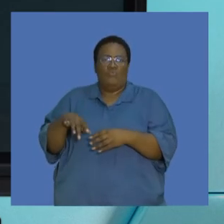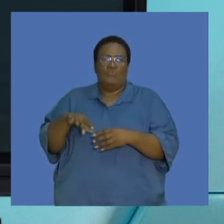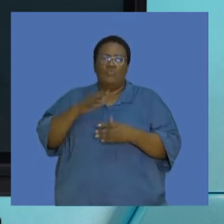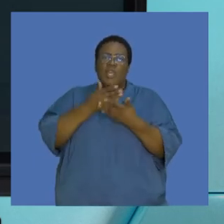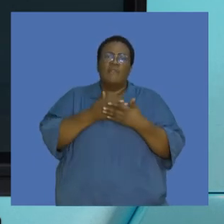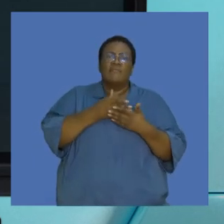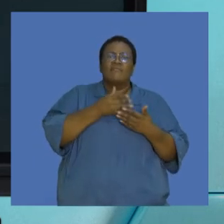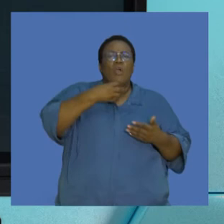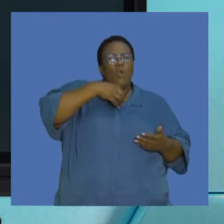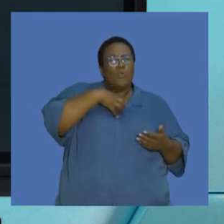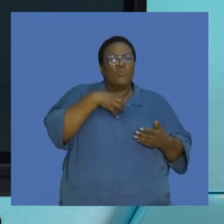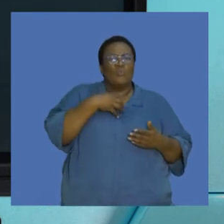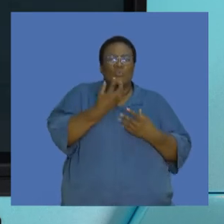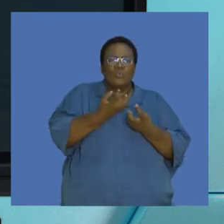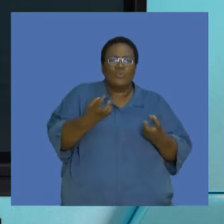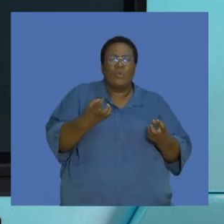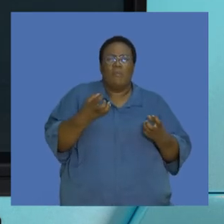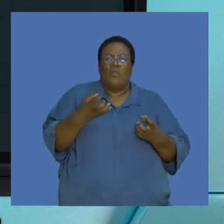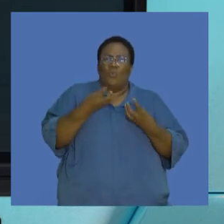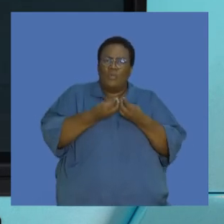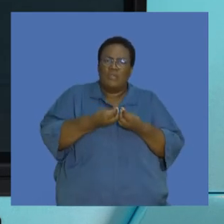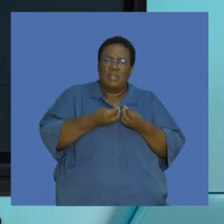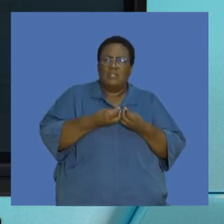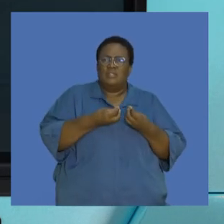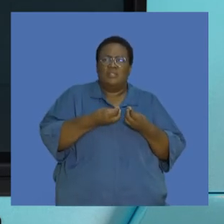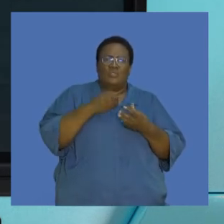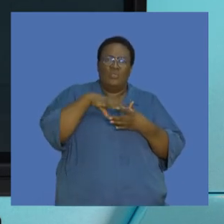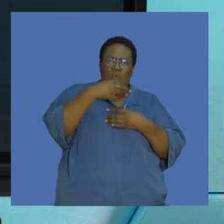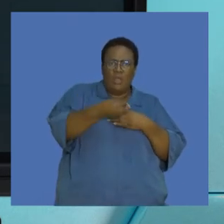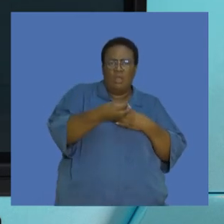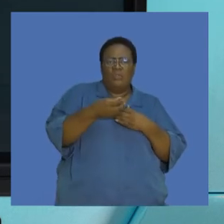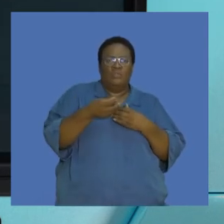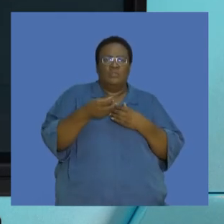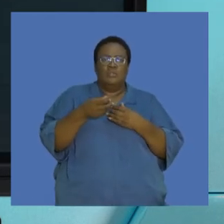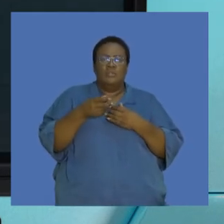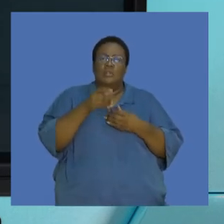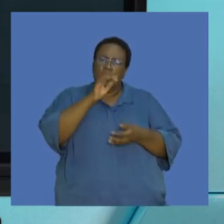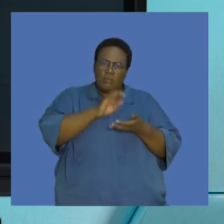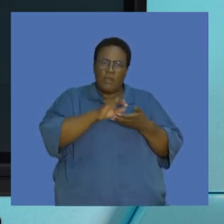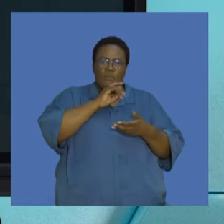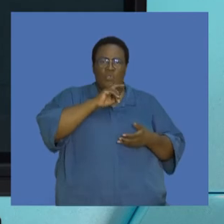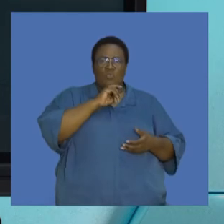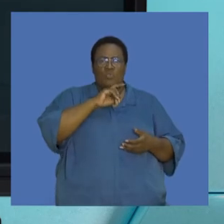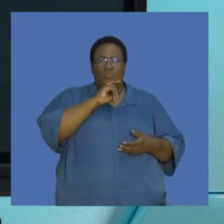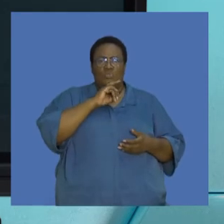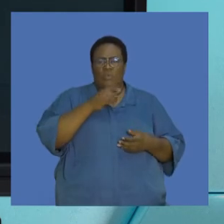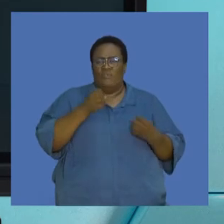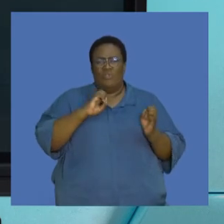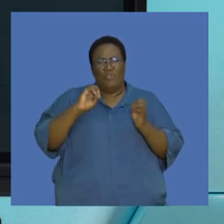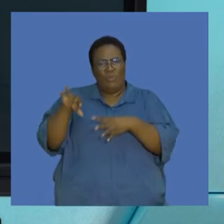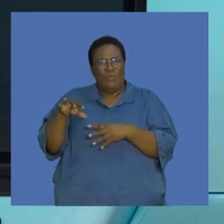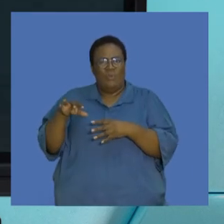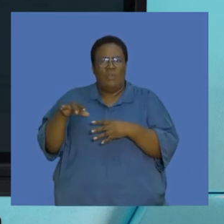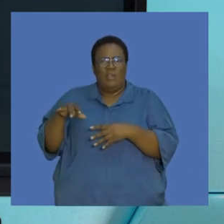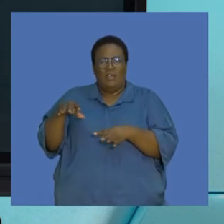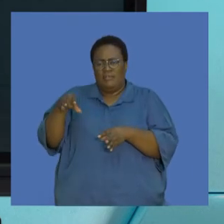equipment or utensils that you were going out and reduce the use of disposable, you would be reducing your